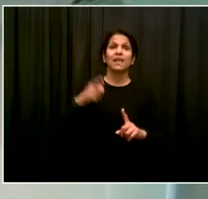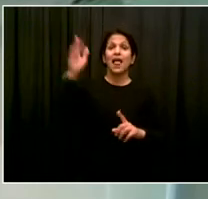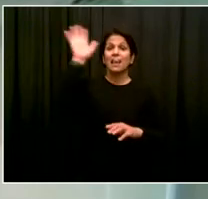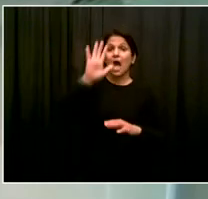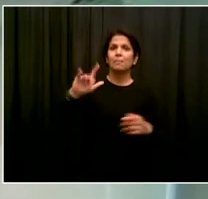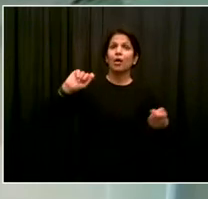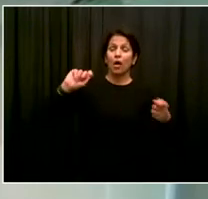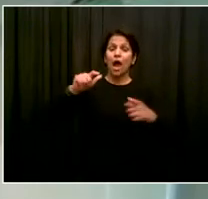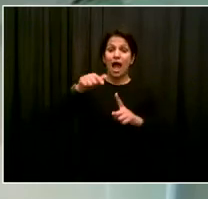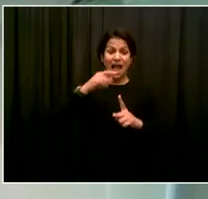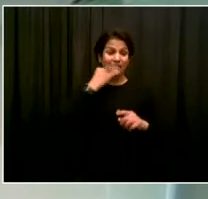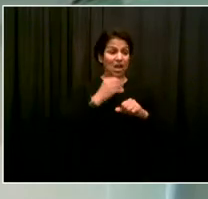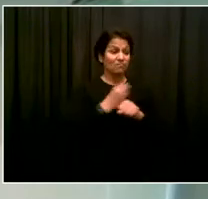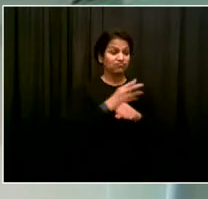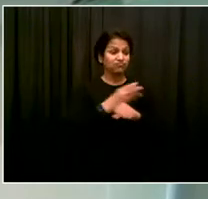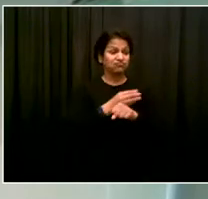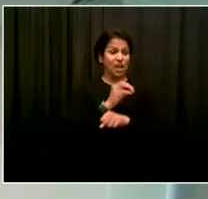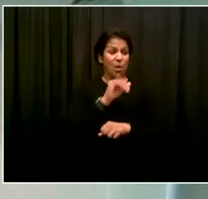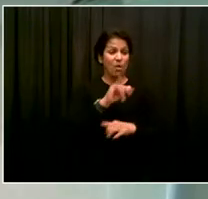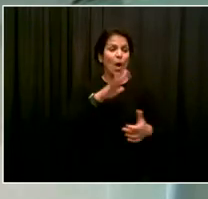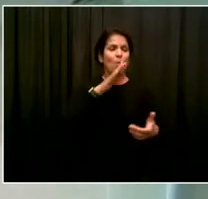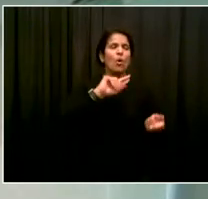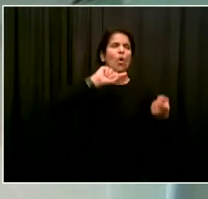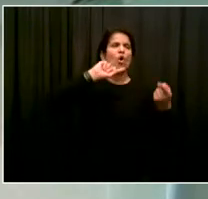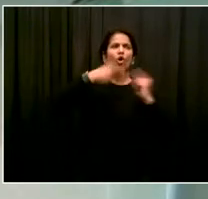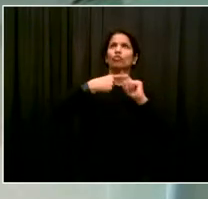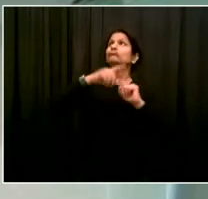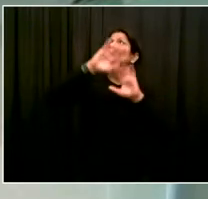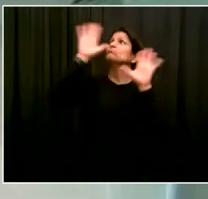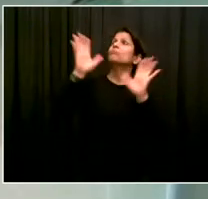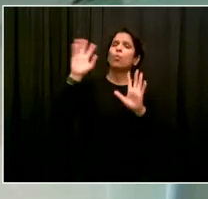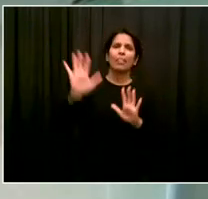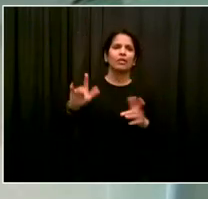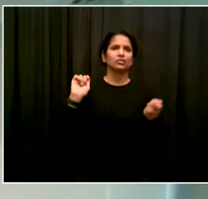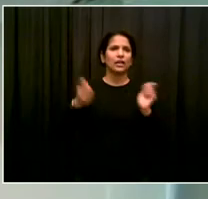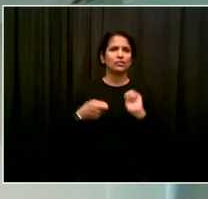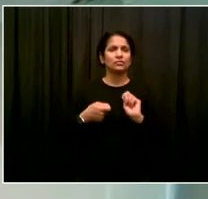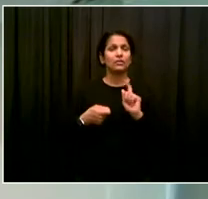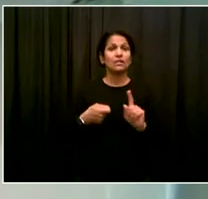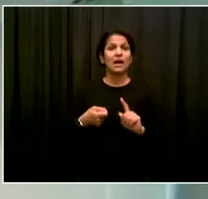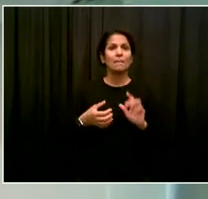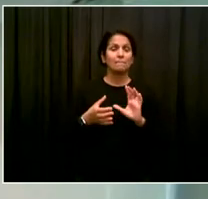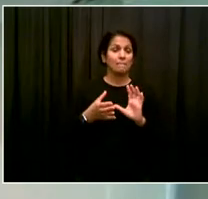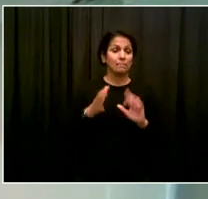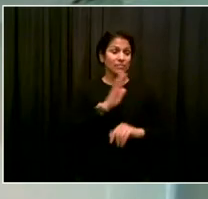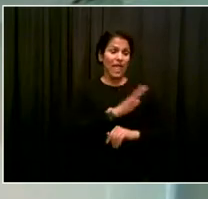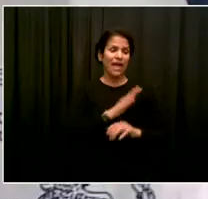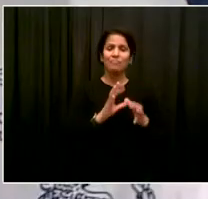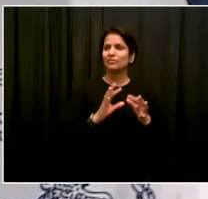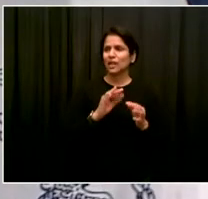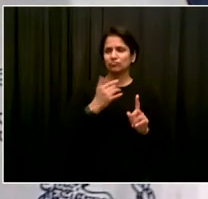doing our part here. And similar suits have been brought in other places across the country. Thank you. Go ahead, Pat.